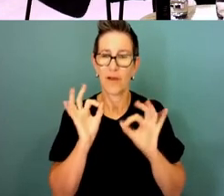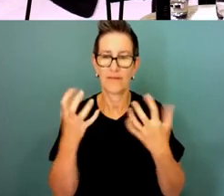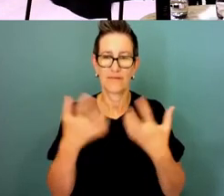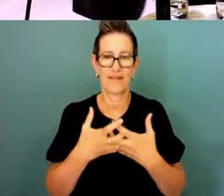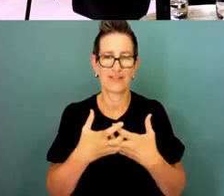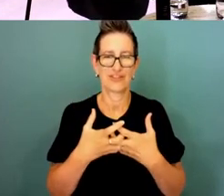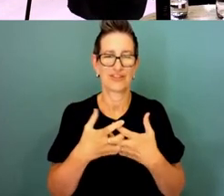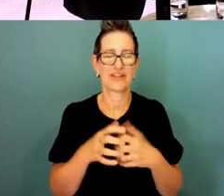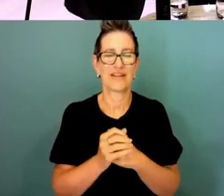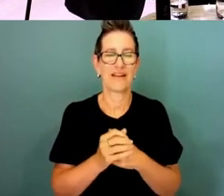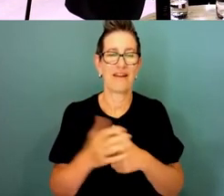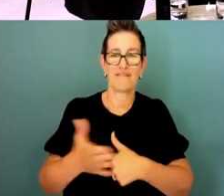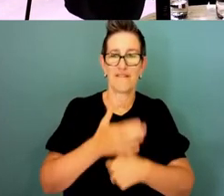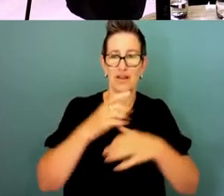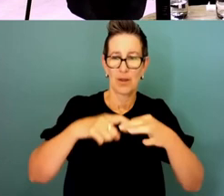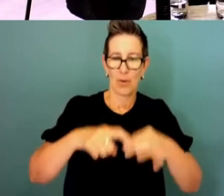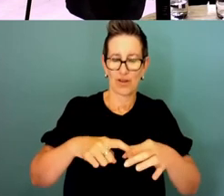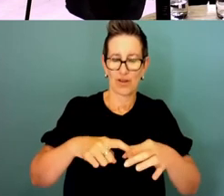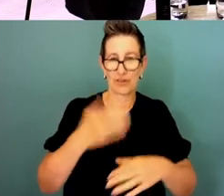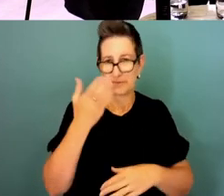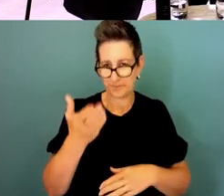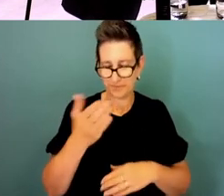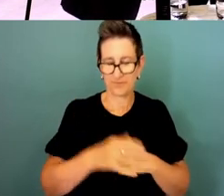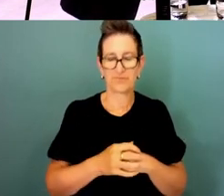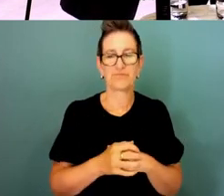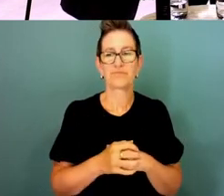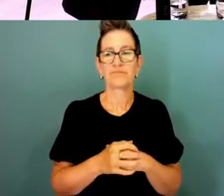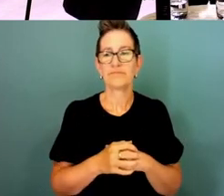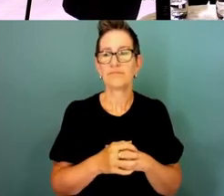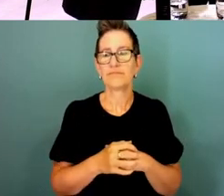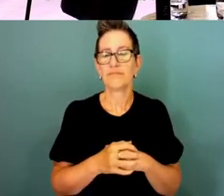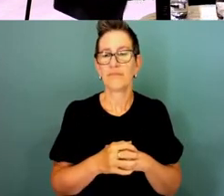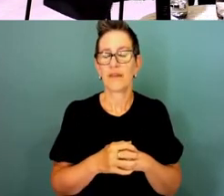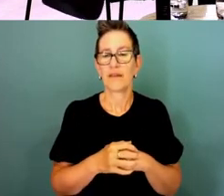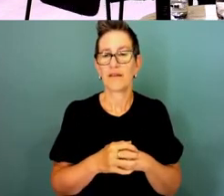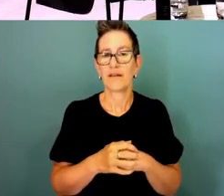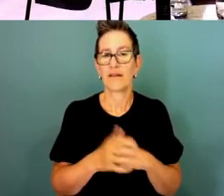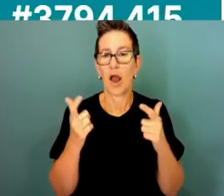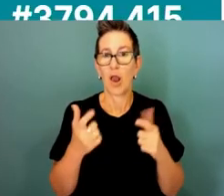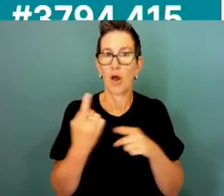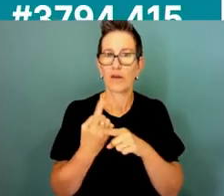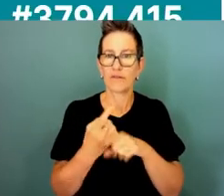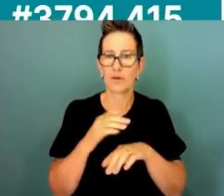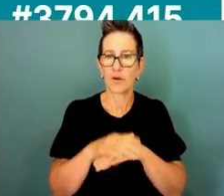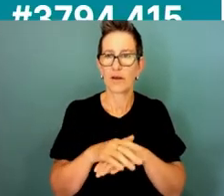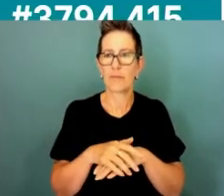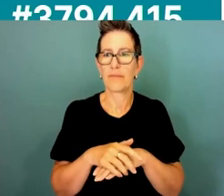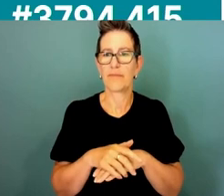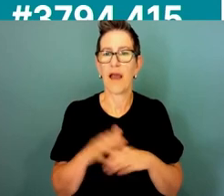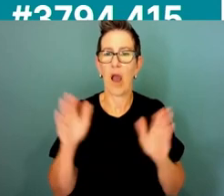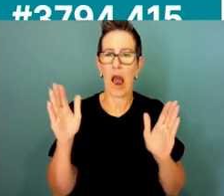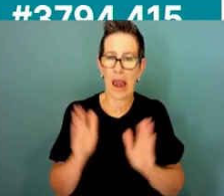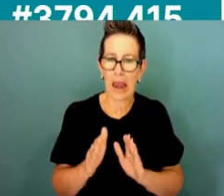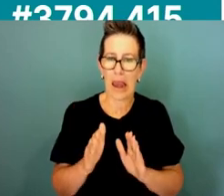so the first question that we have here is and the Minister obviously referenced this there is a lot of talk about reducing reliance on contractors